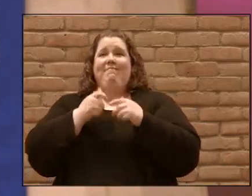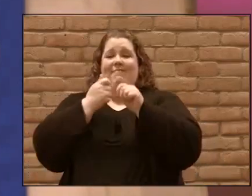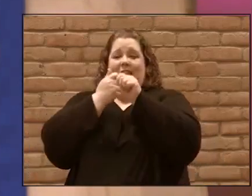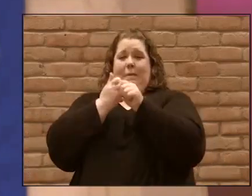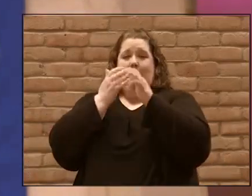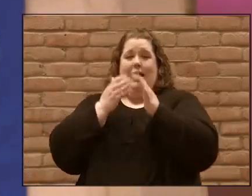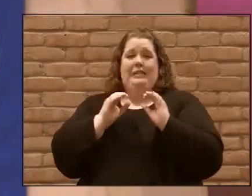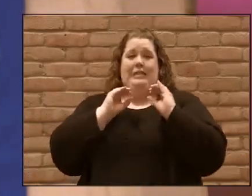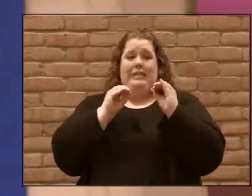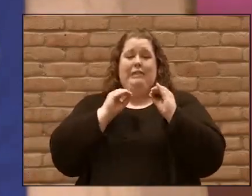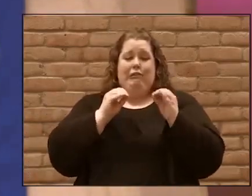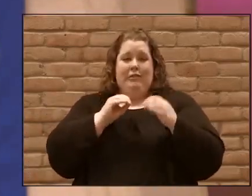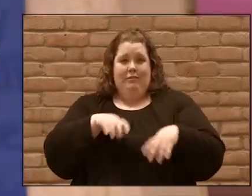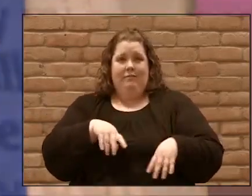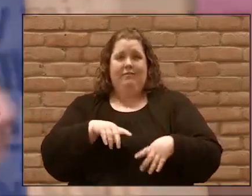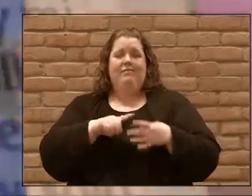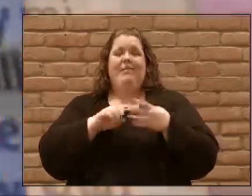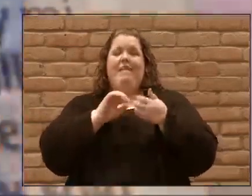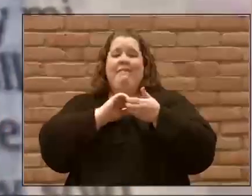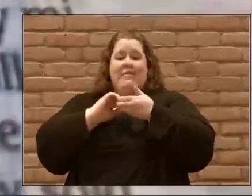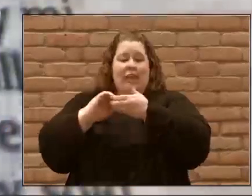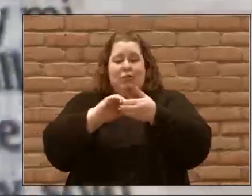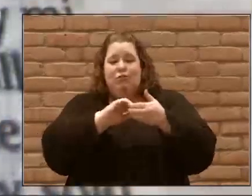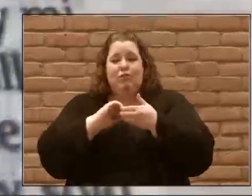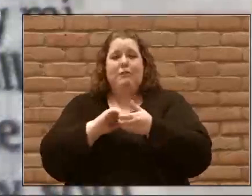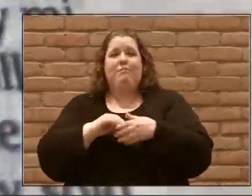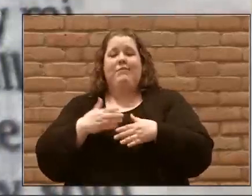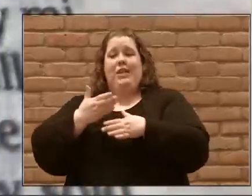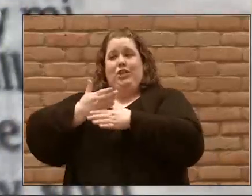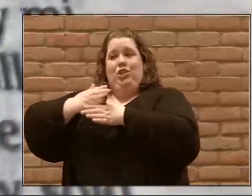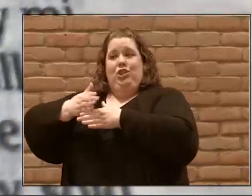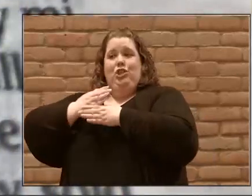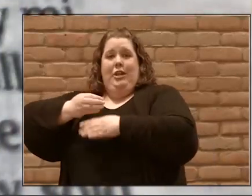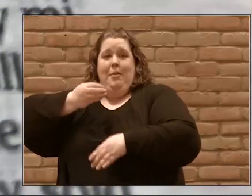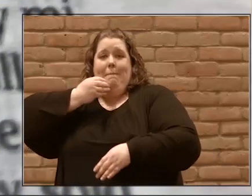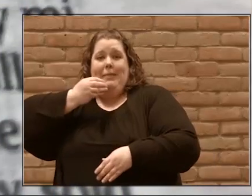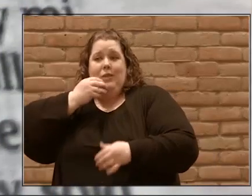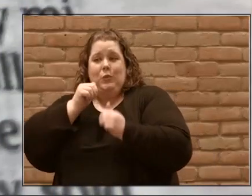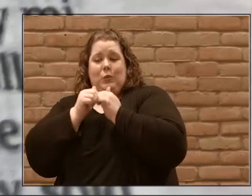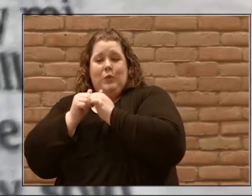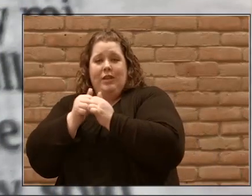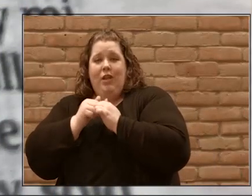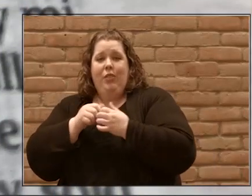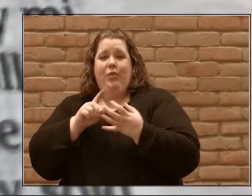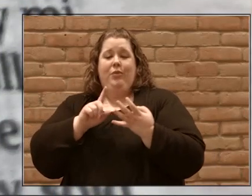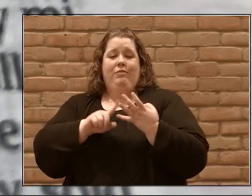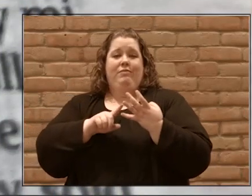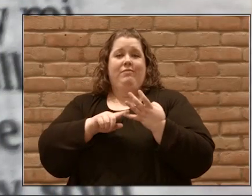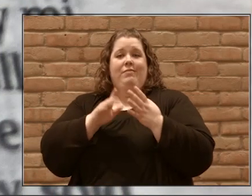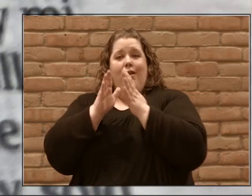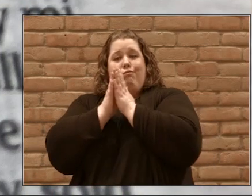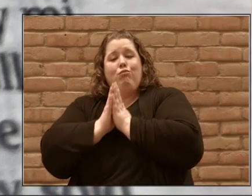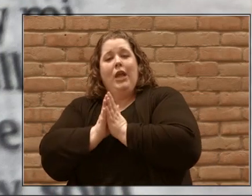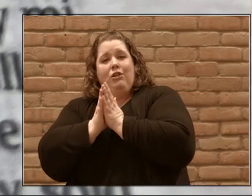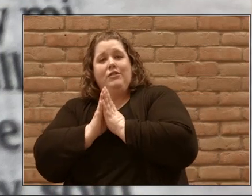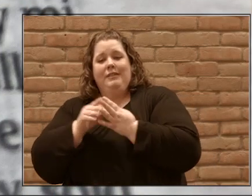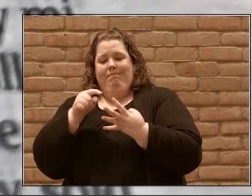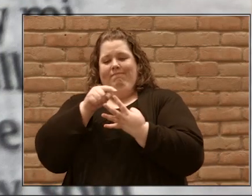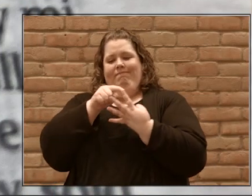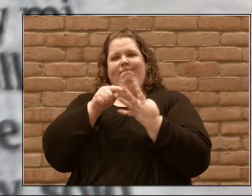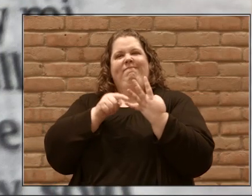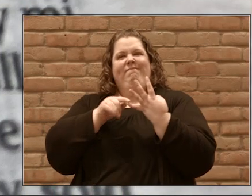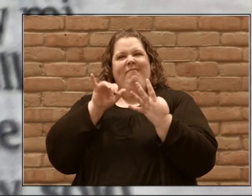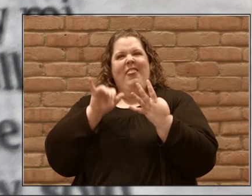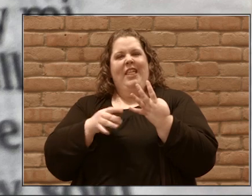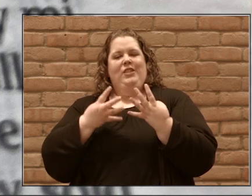and to fellowship and to sharing in meals, including the Lord's Supper, and to prayer. They said these are